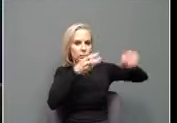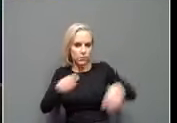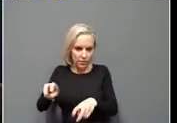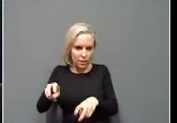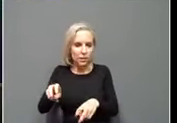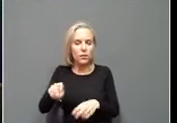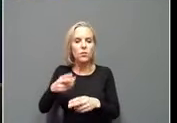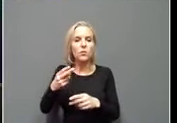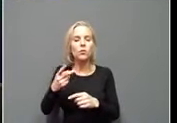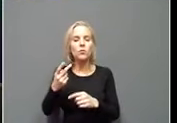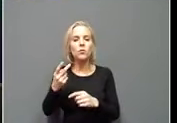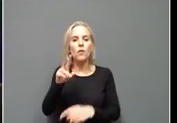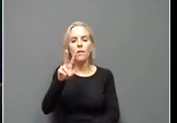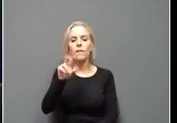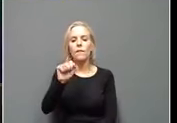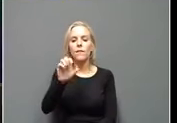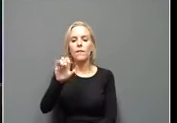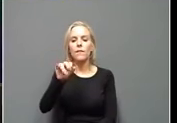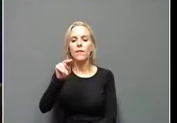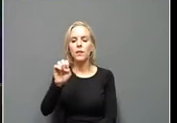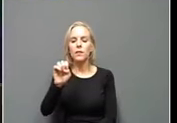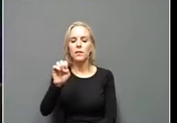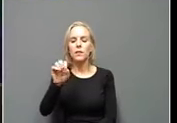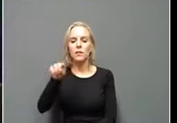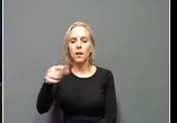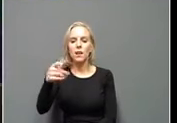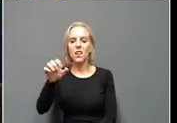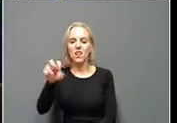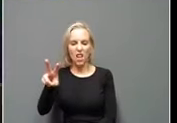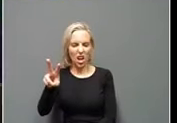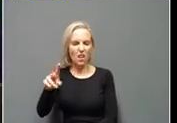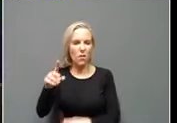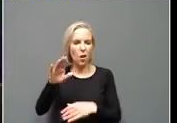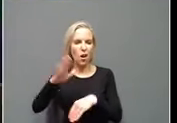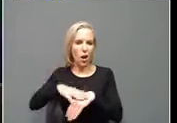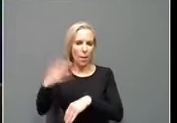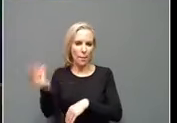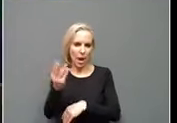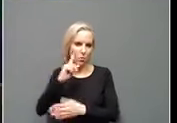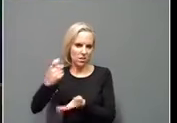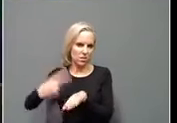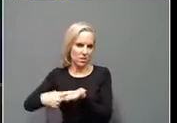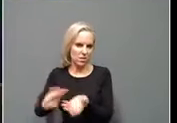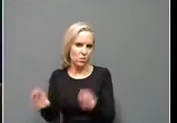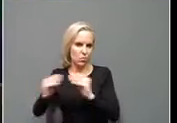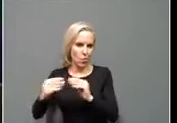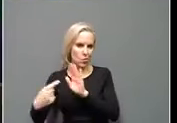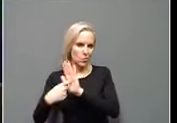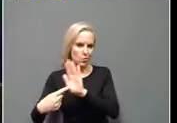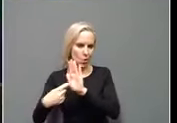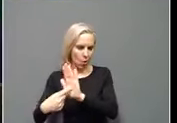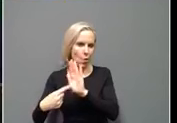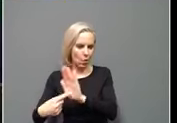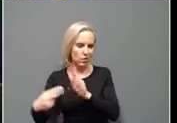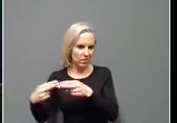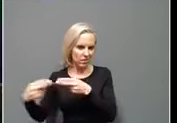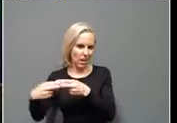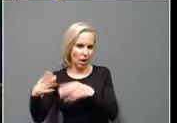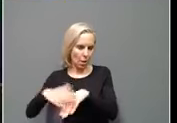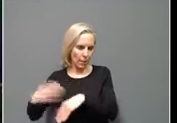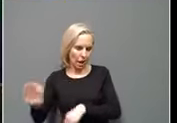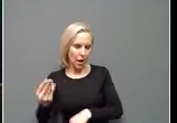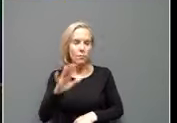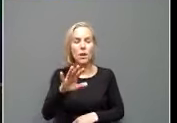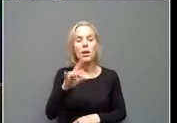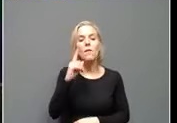You can look at this now. We'll walk through it more on Monday when we talk about it, and we'll have some images to show it to you. If you go to